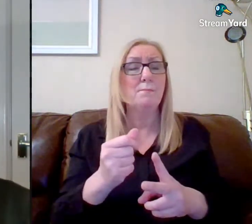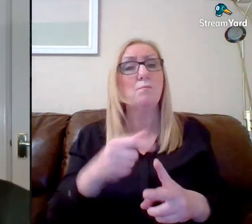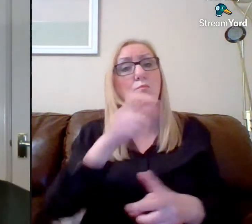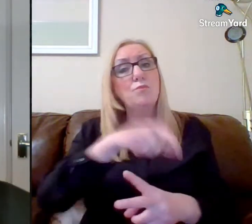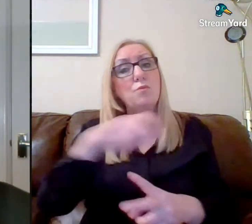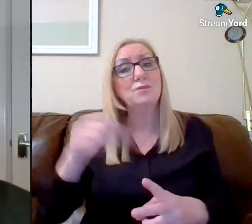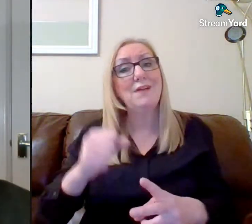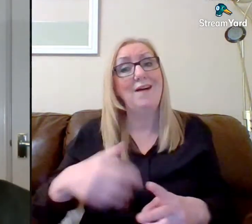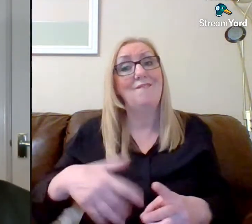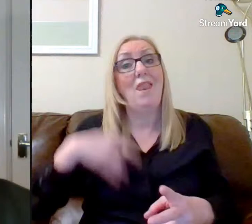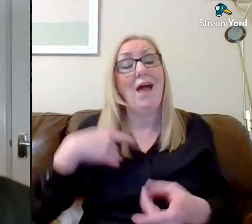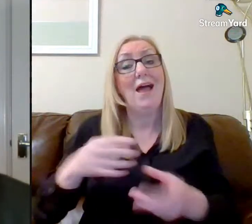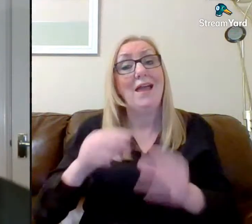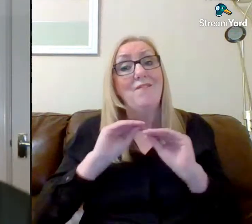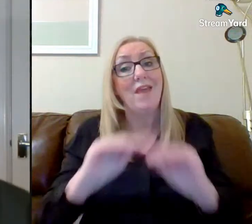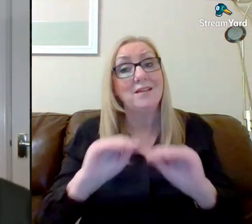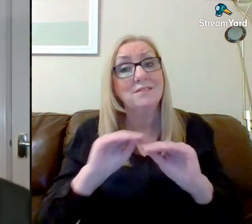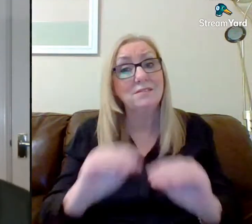direct face-to-face.